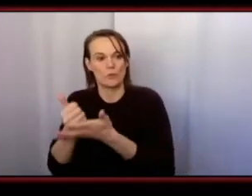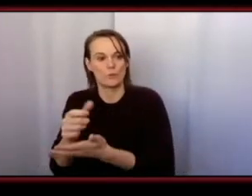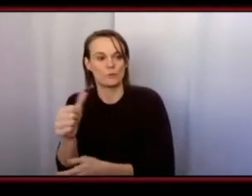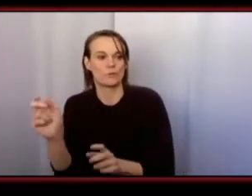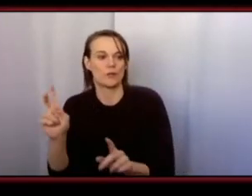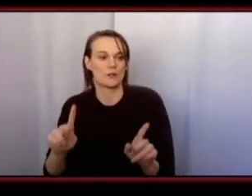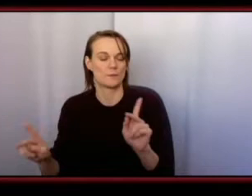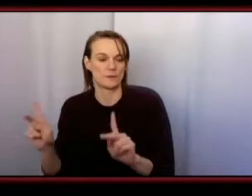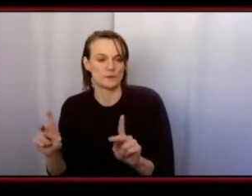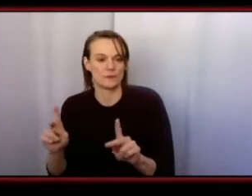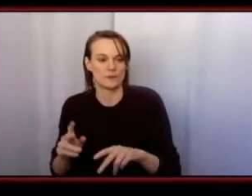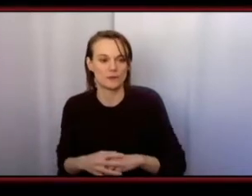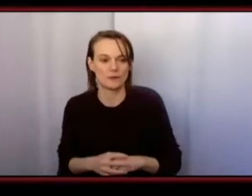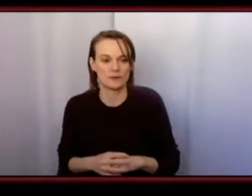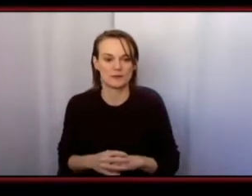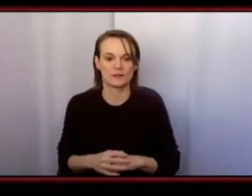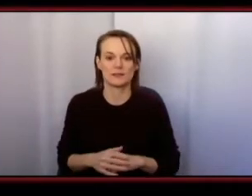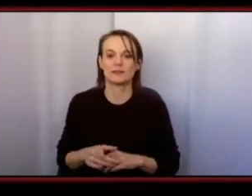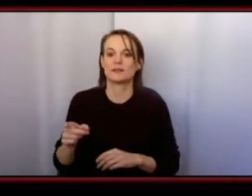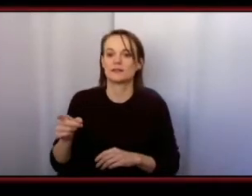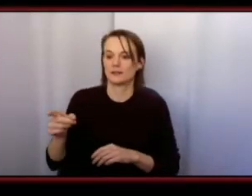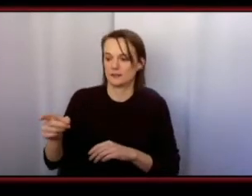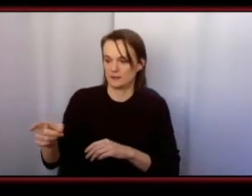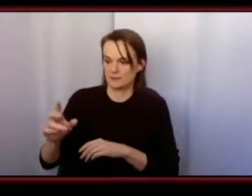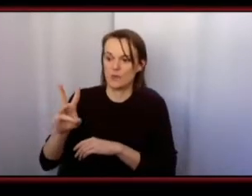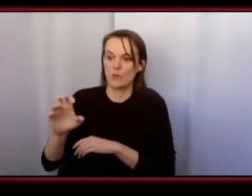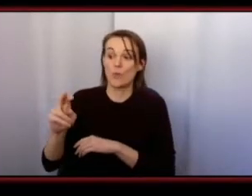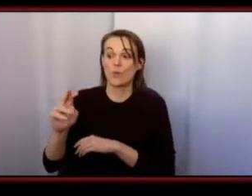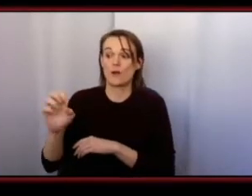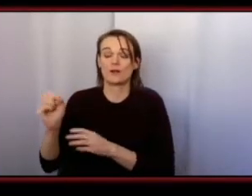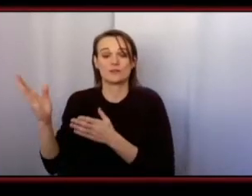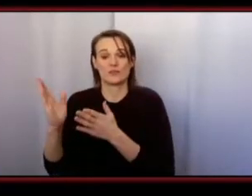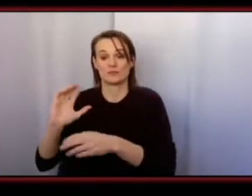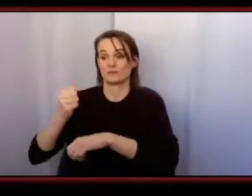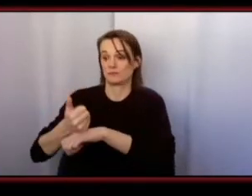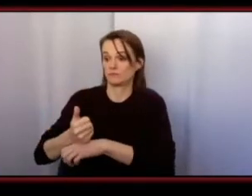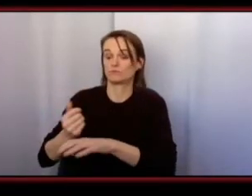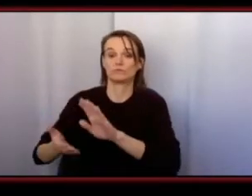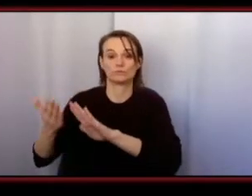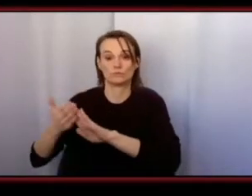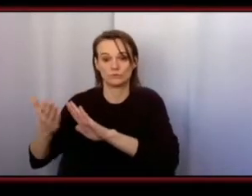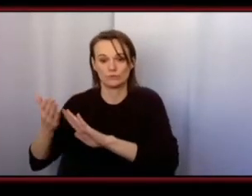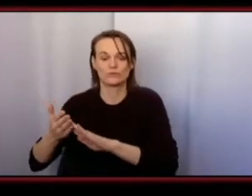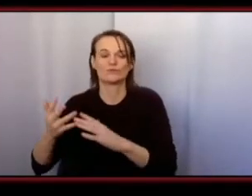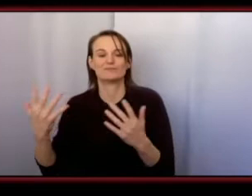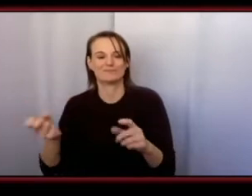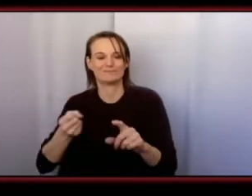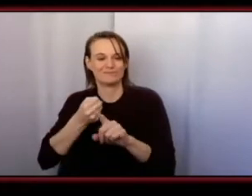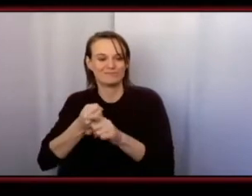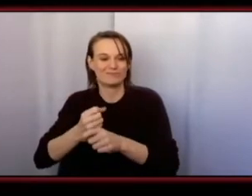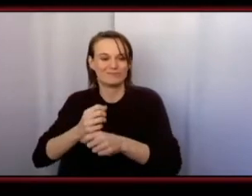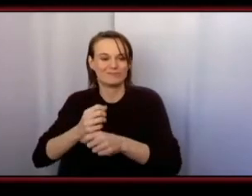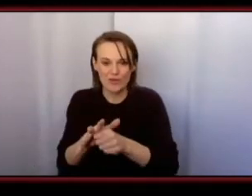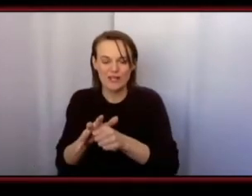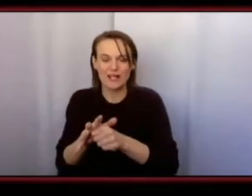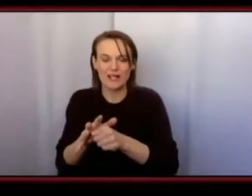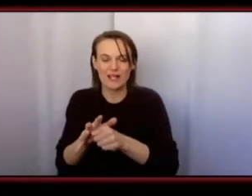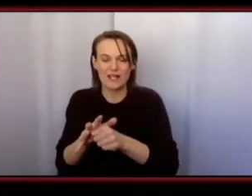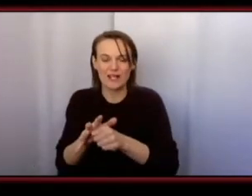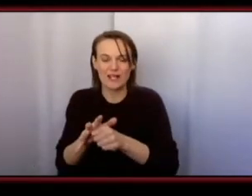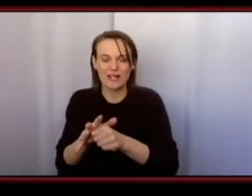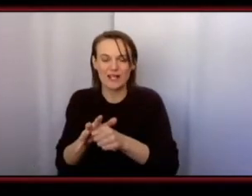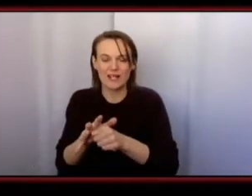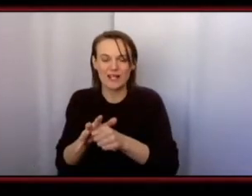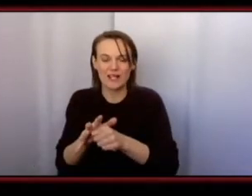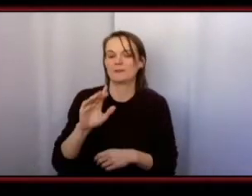had this a roberts wellness service open for a few years but actually the combination of the pandemic and the black lives matter matter